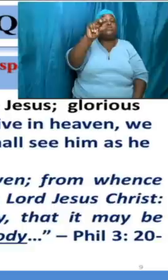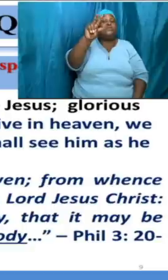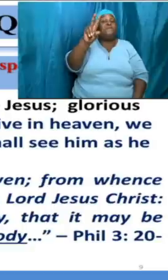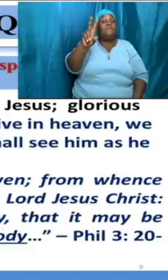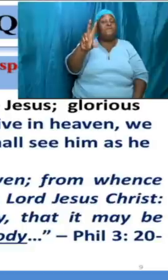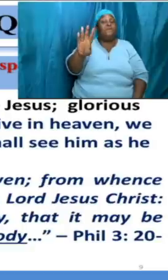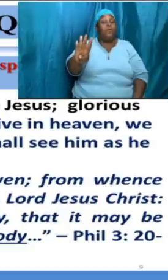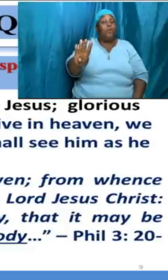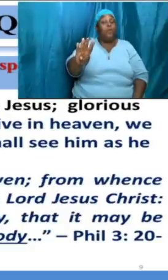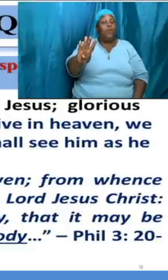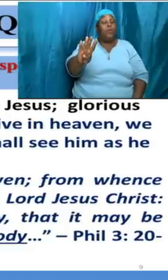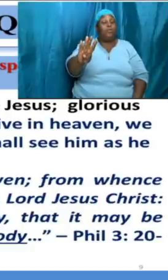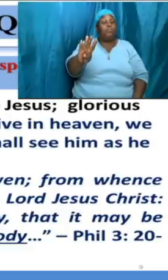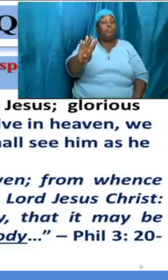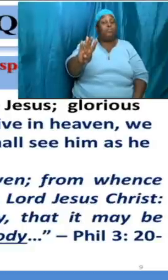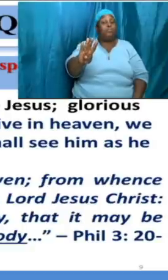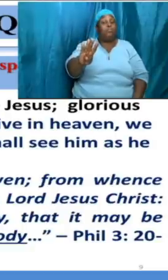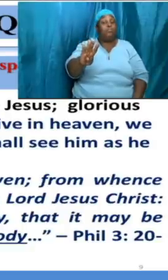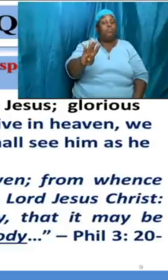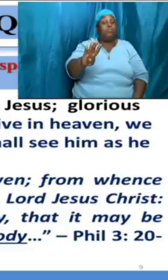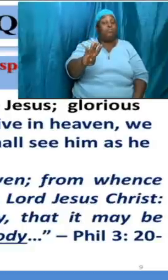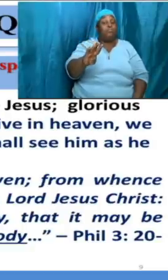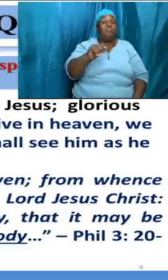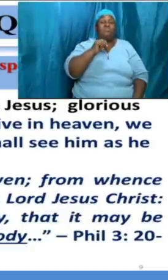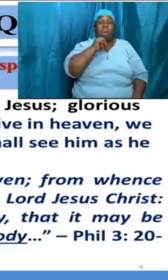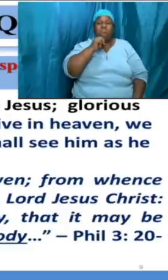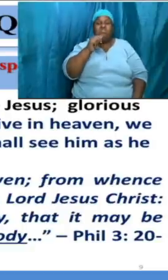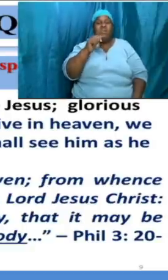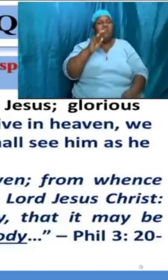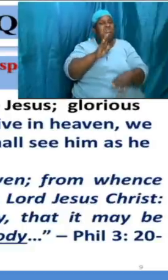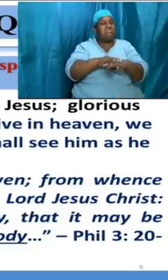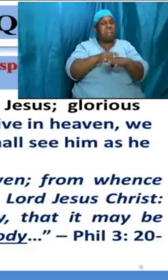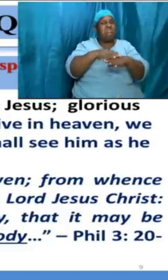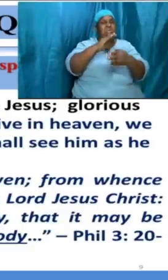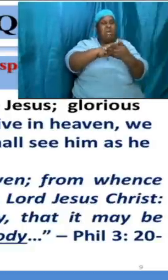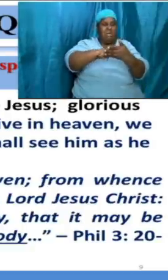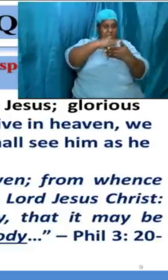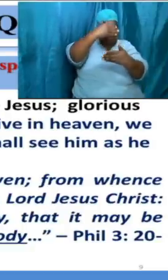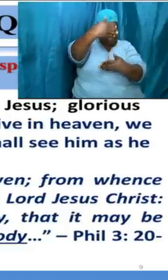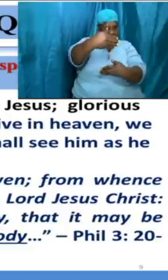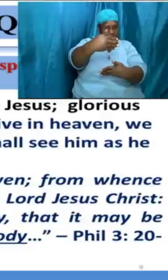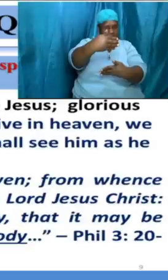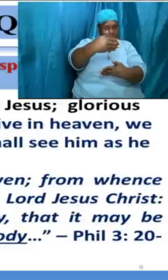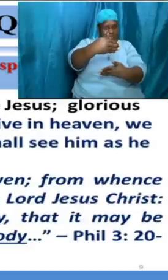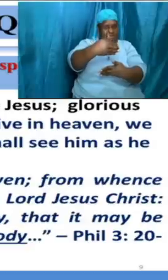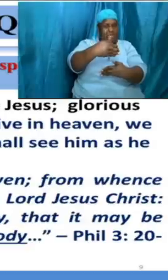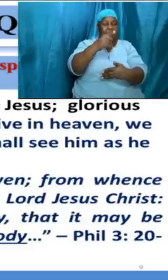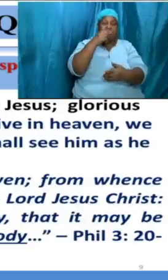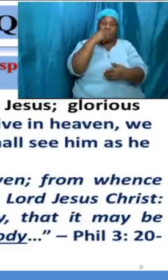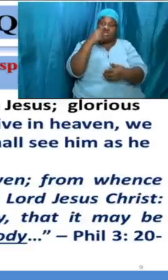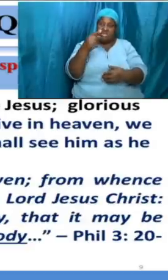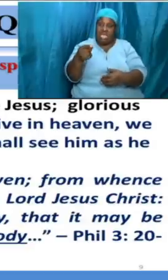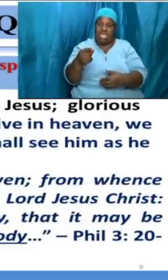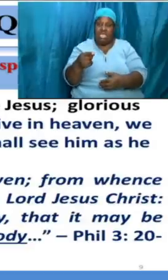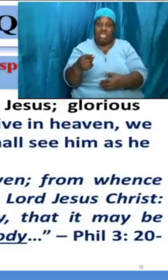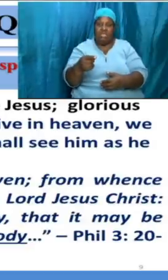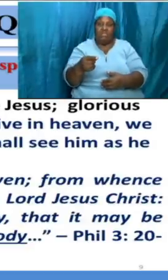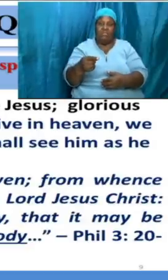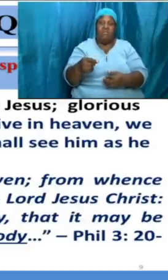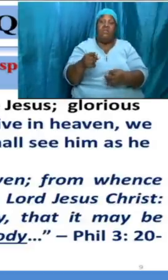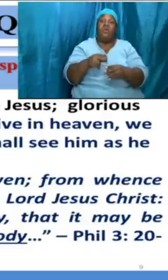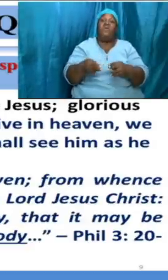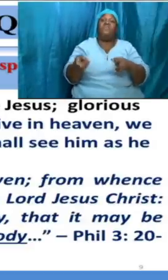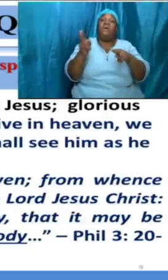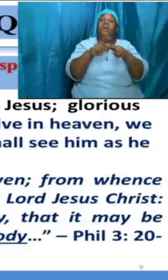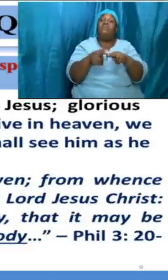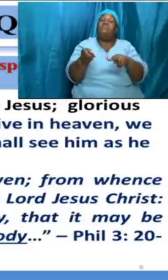on the chart as you will see there because i'm expanding a little bit as i said based on the additional